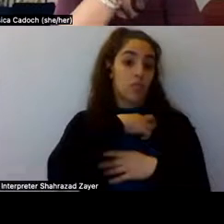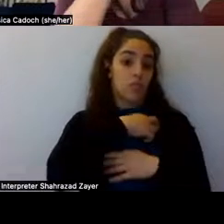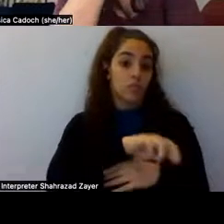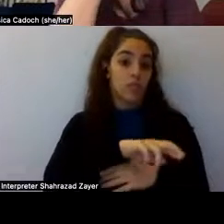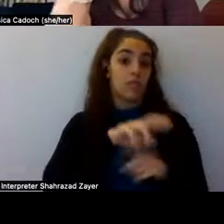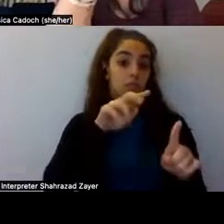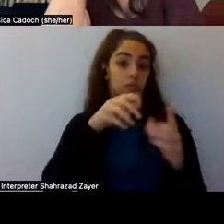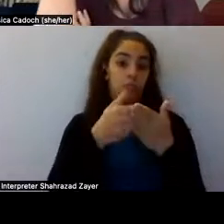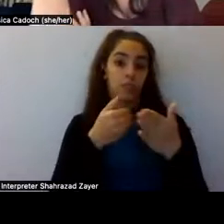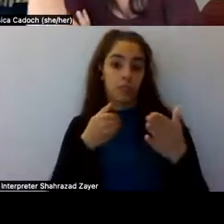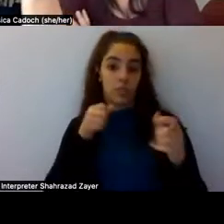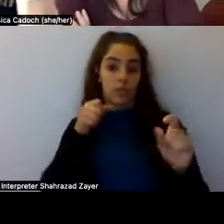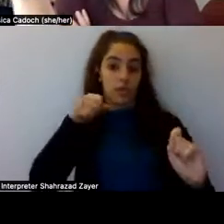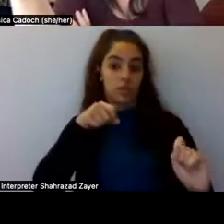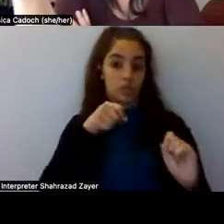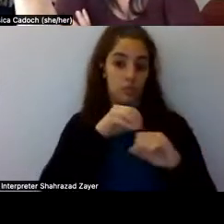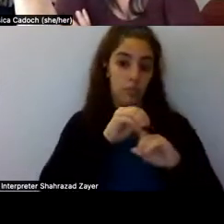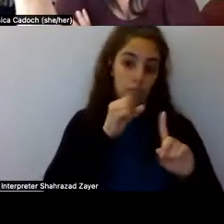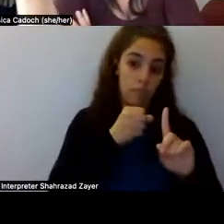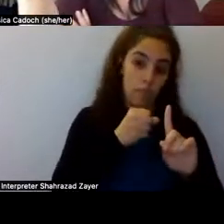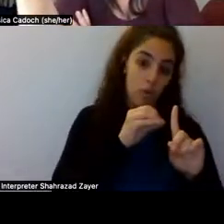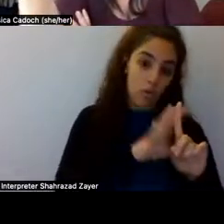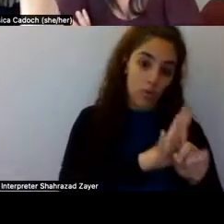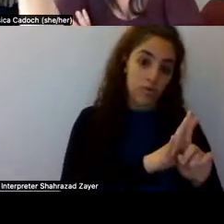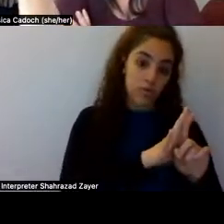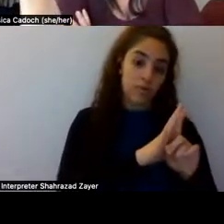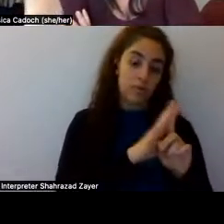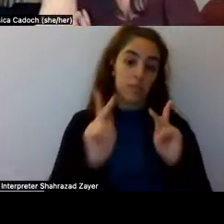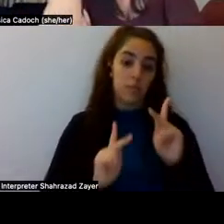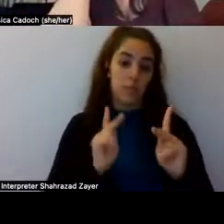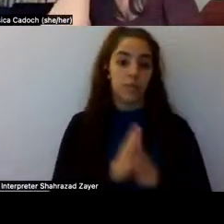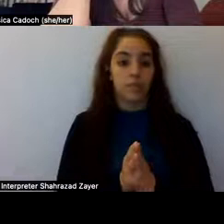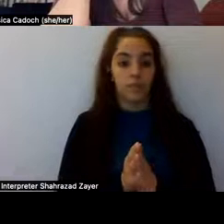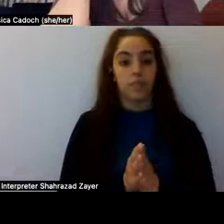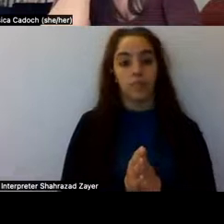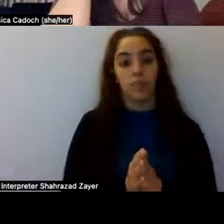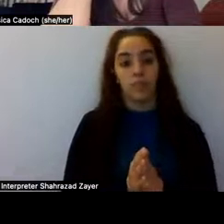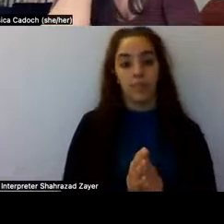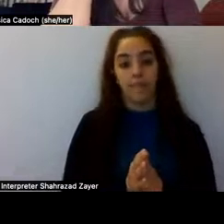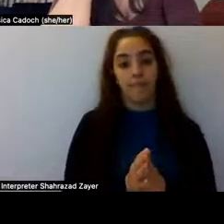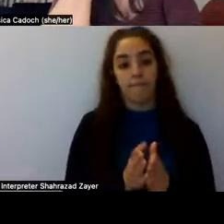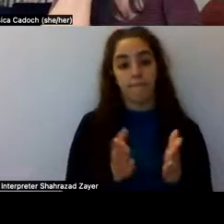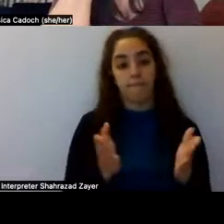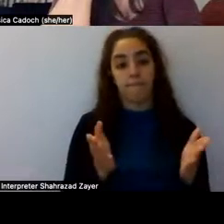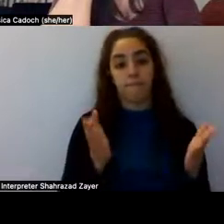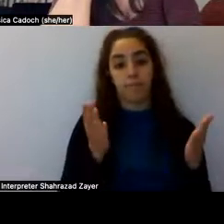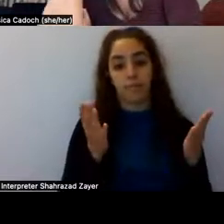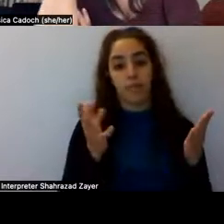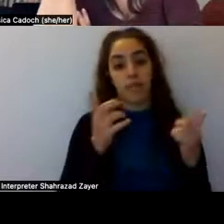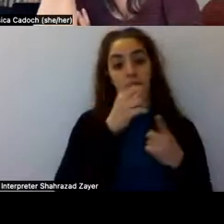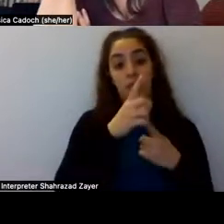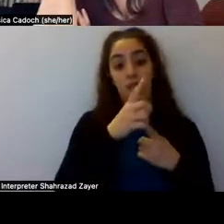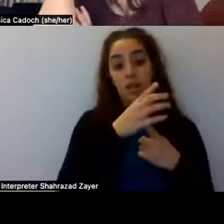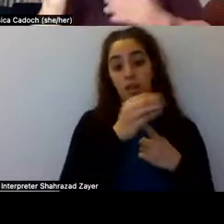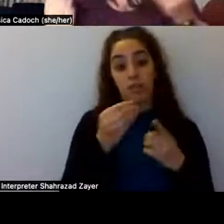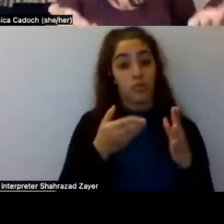trying to quantify a mystical experience through a questionnaire, um, and, and through